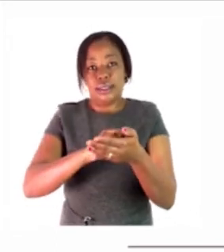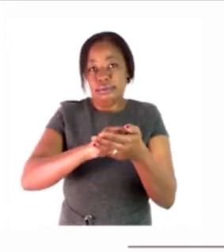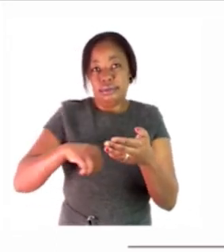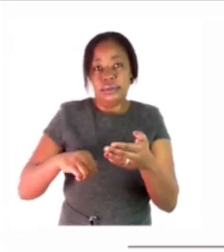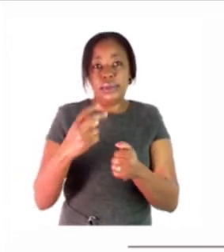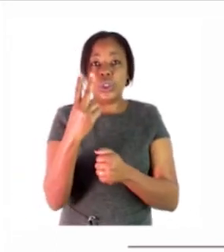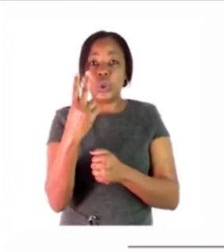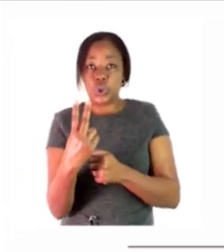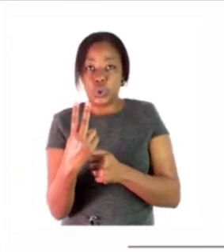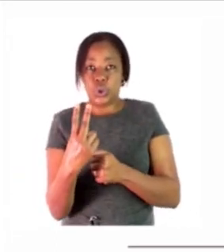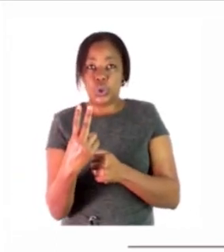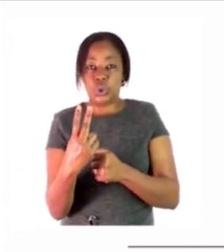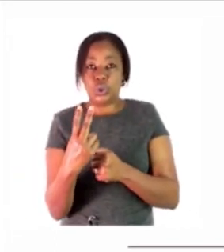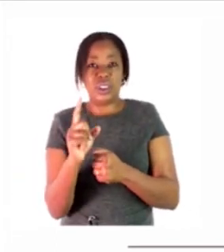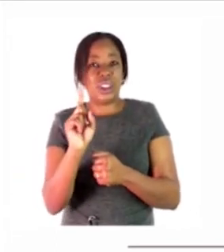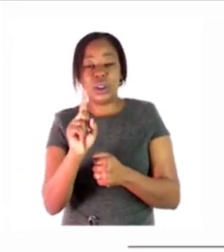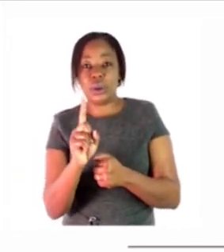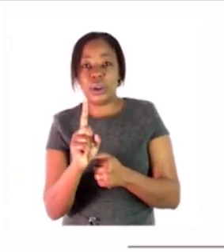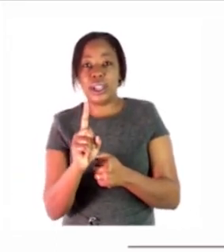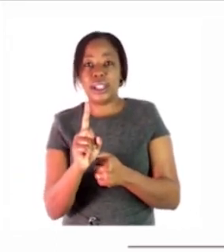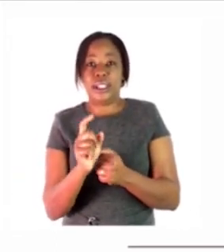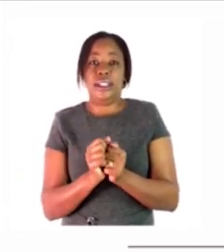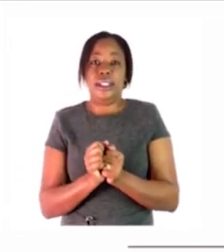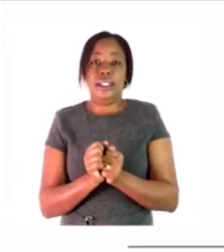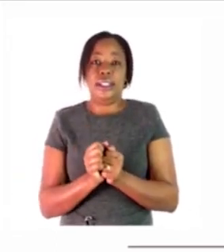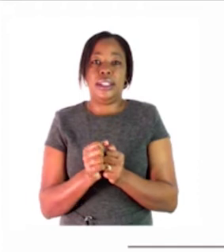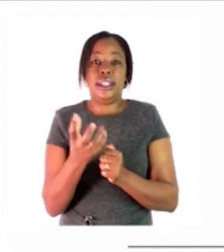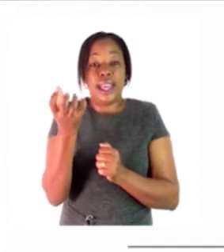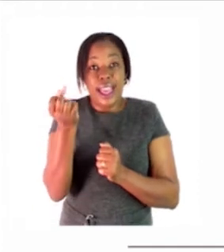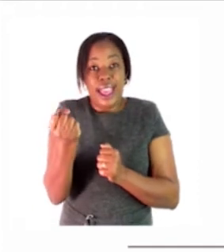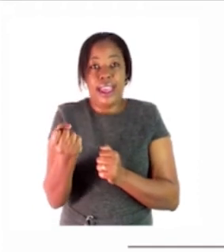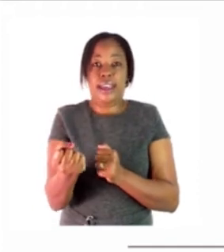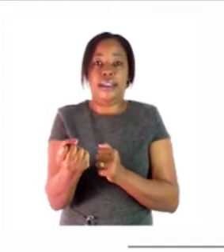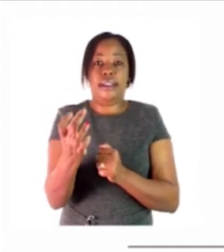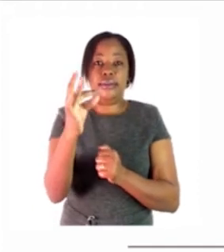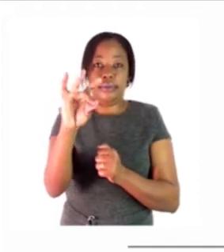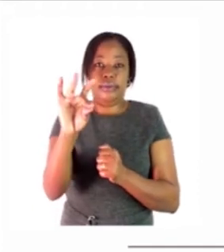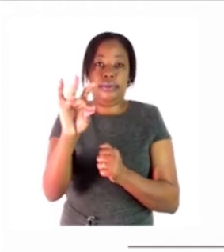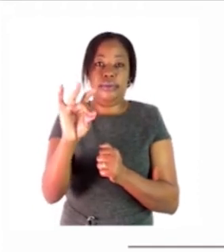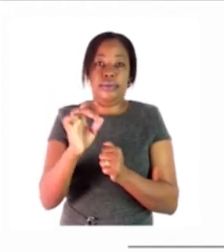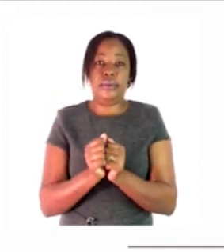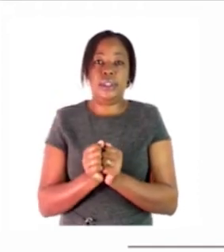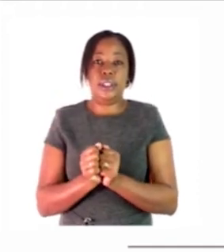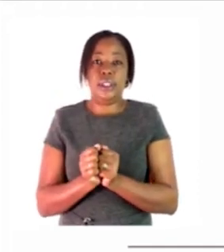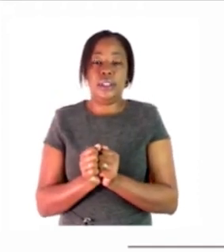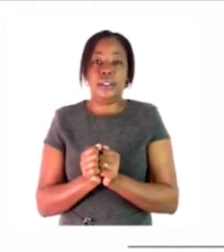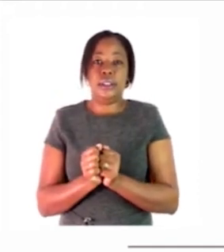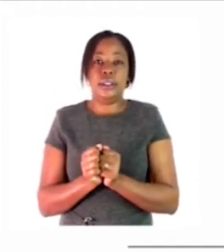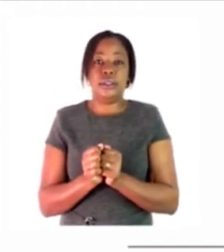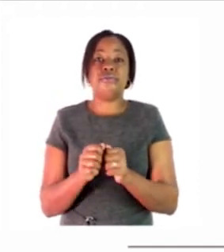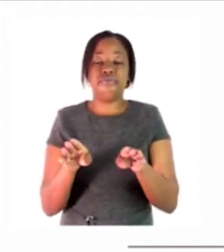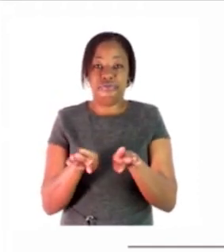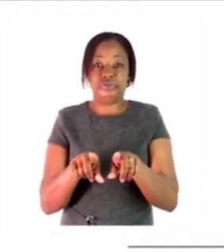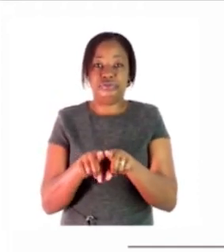sweets meaning 10 take away the two so i'm going to be left with eight so we do the same with these